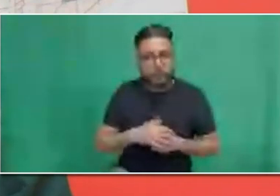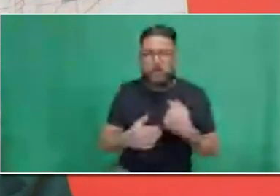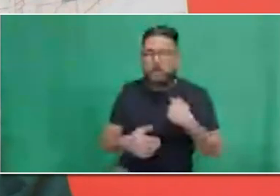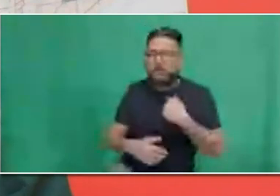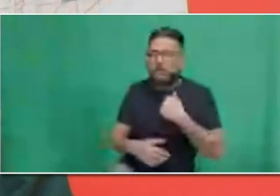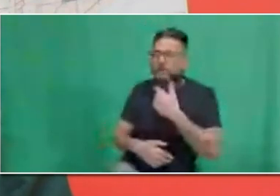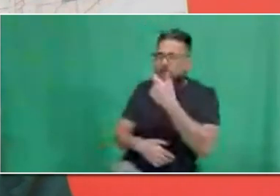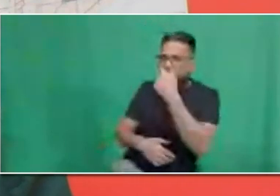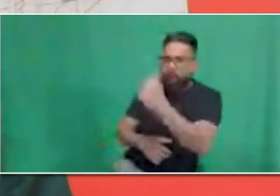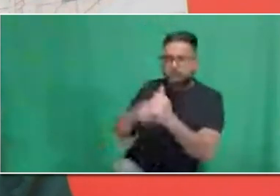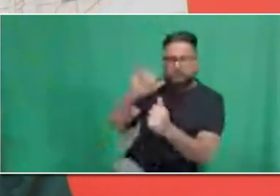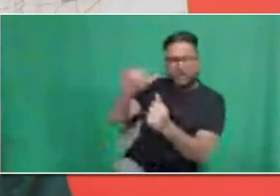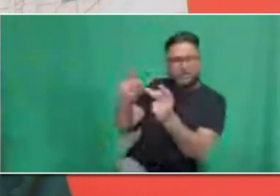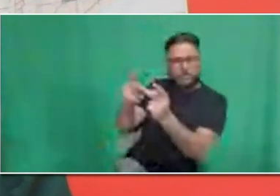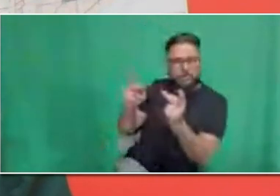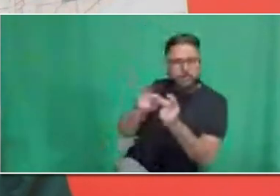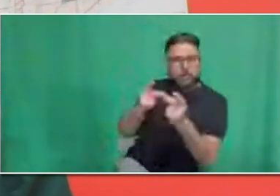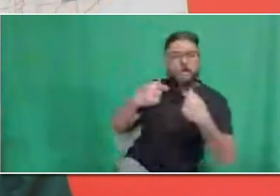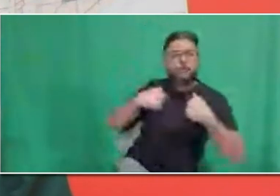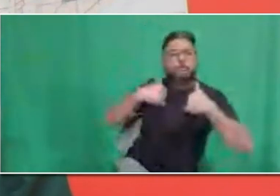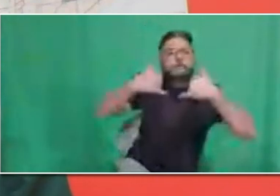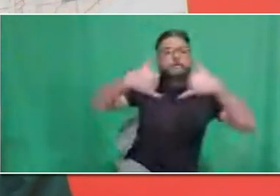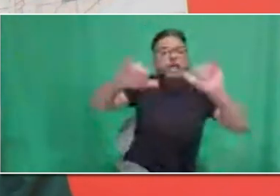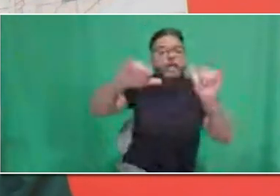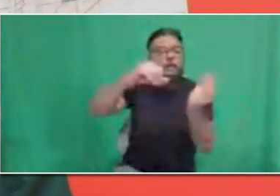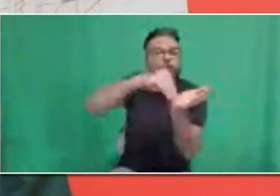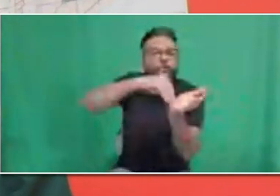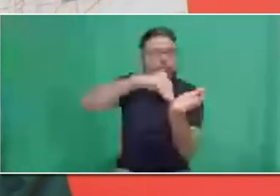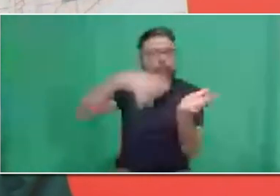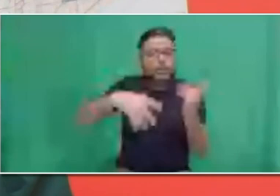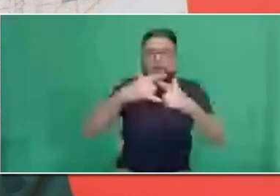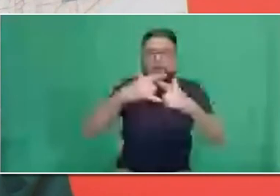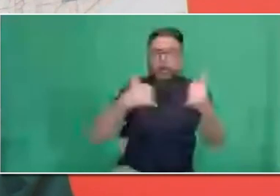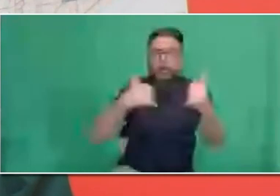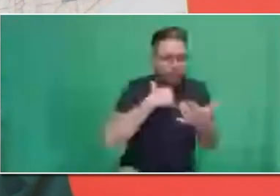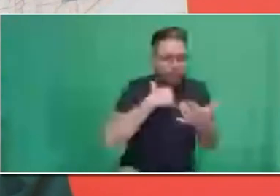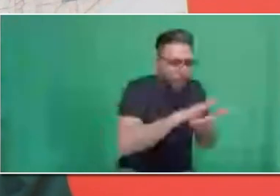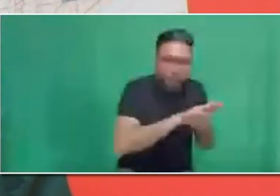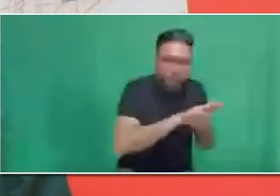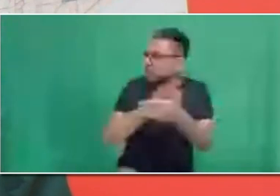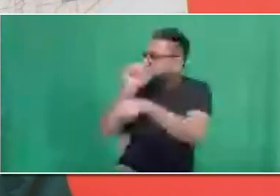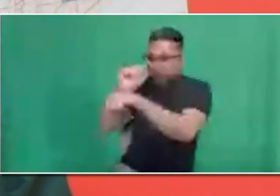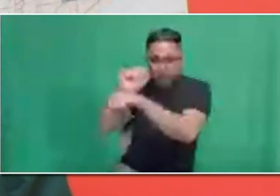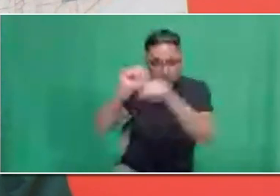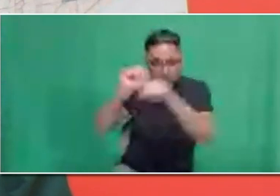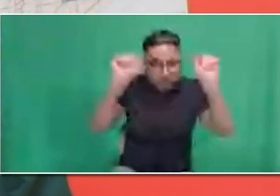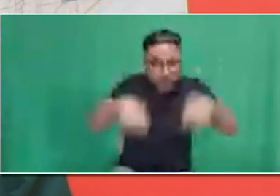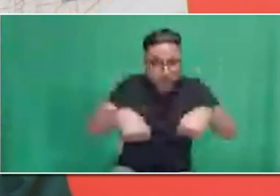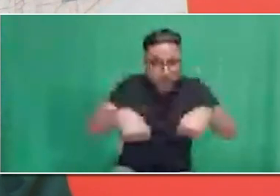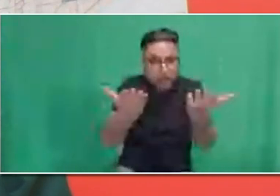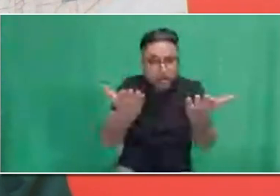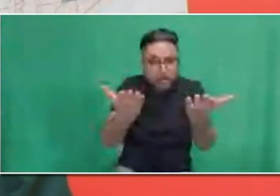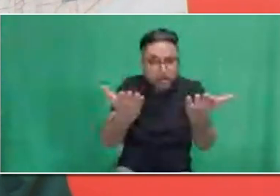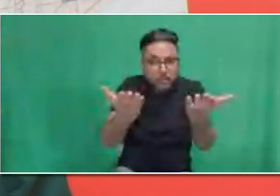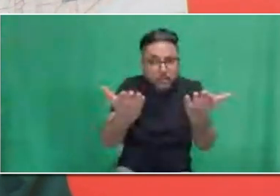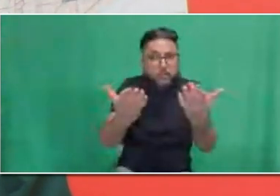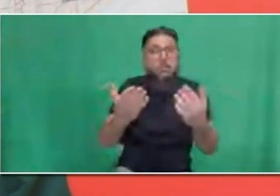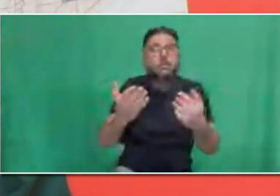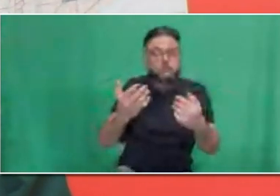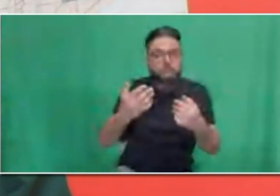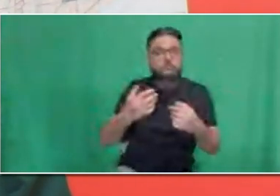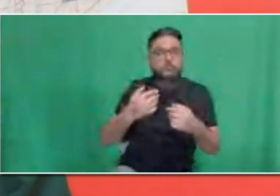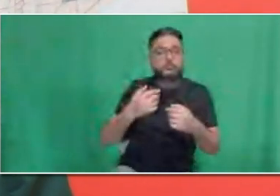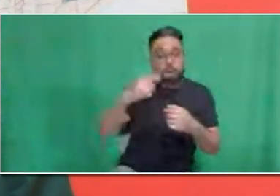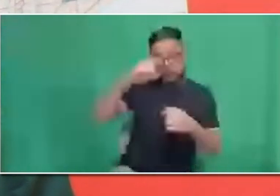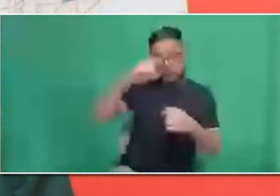I graduate. If or when will the summer student program begin accepting applications for the summer